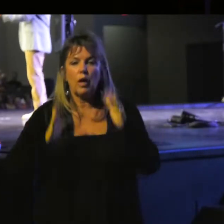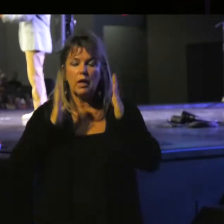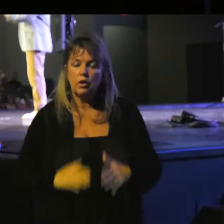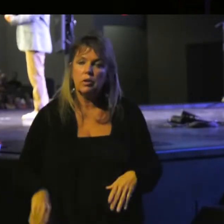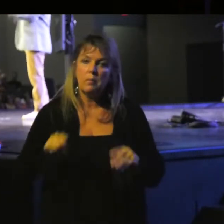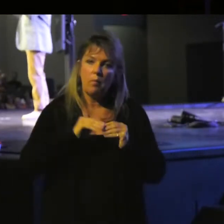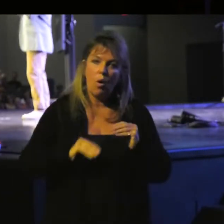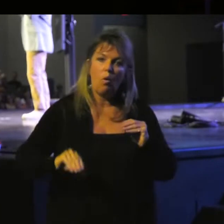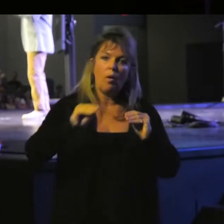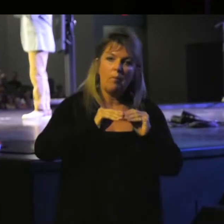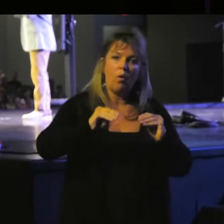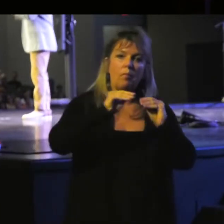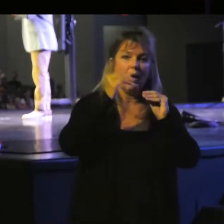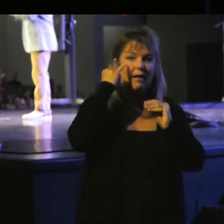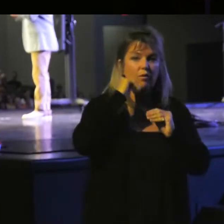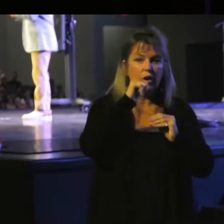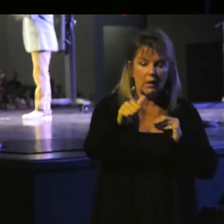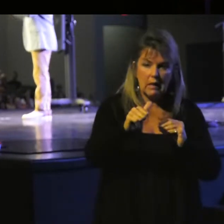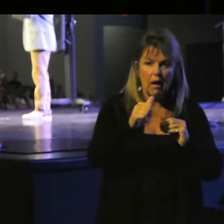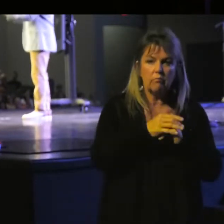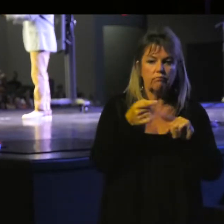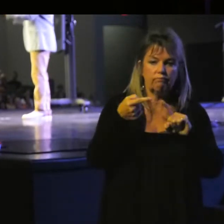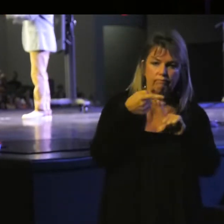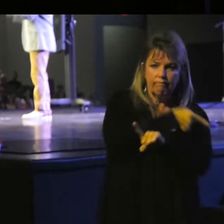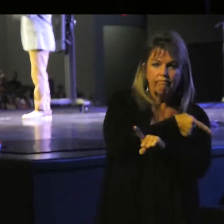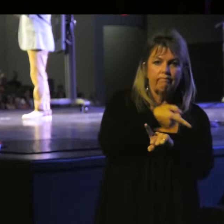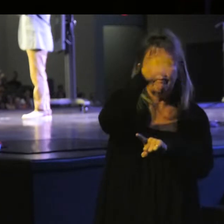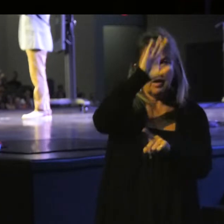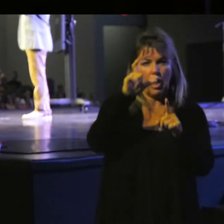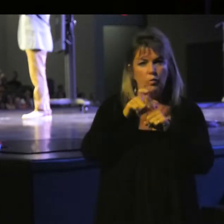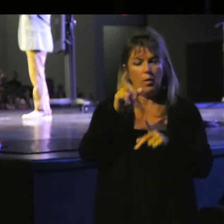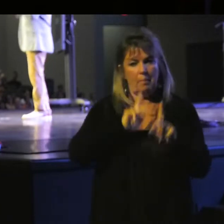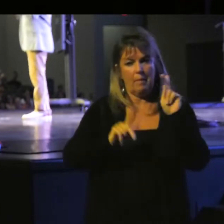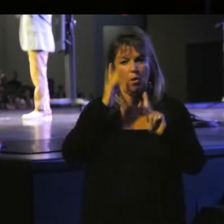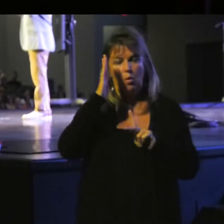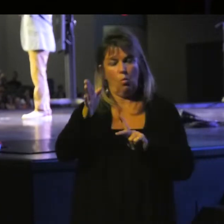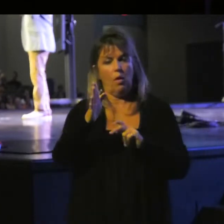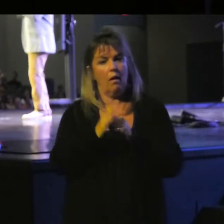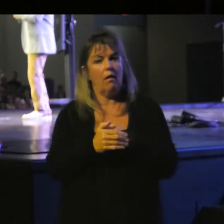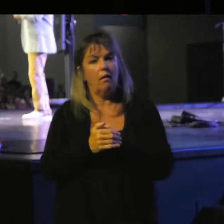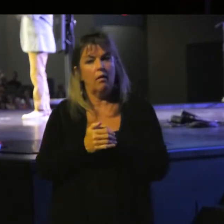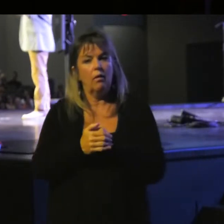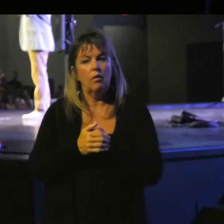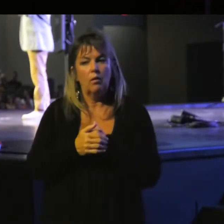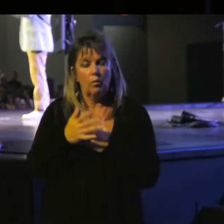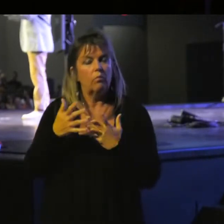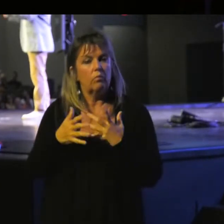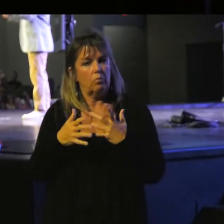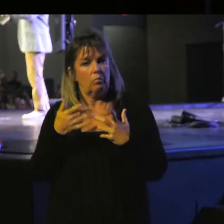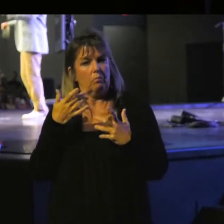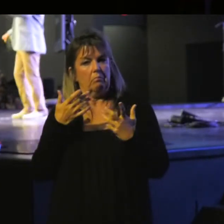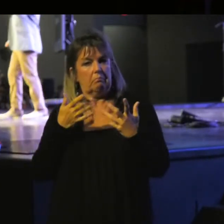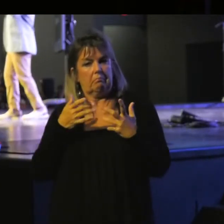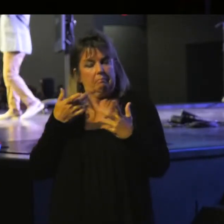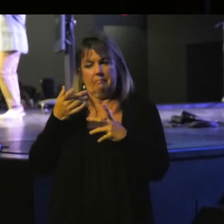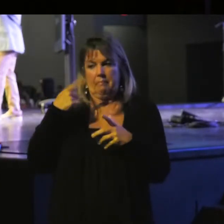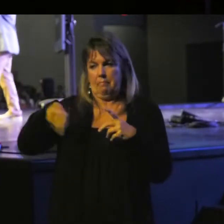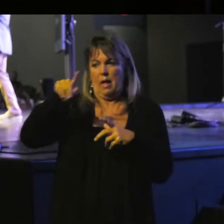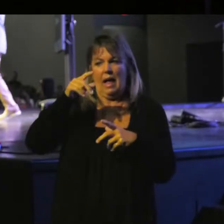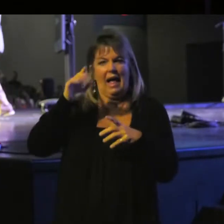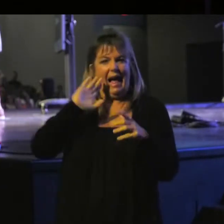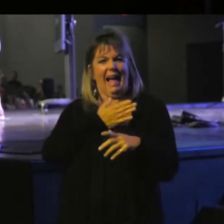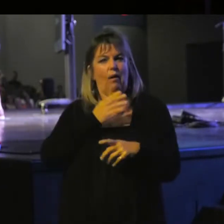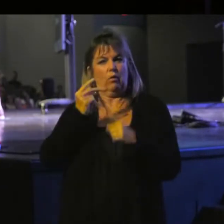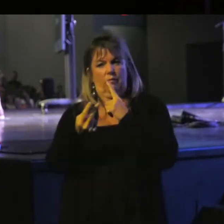and more that if we don't move off God's word, people will find our views offensive. They should